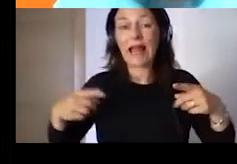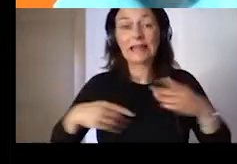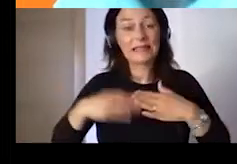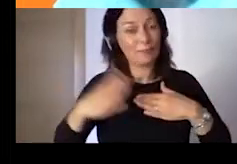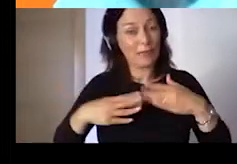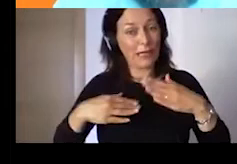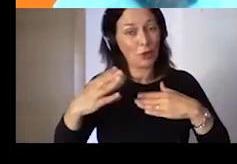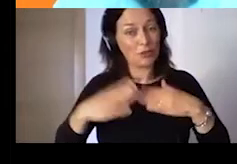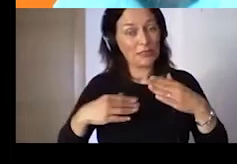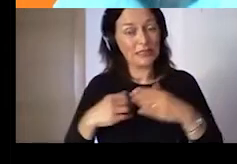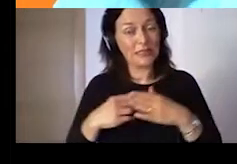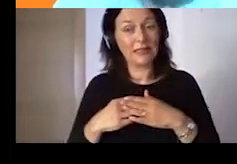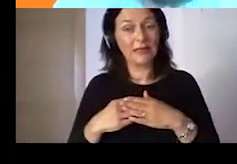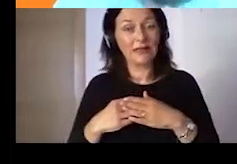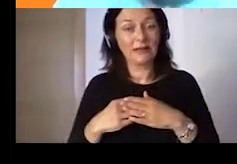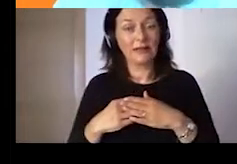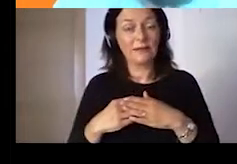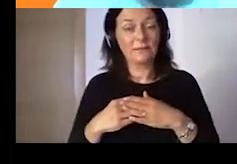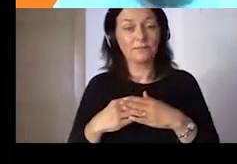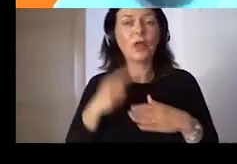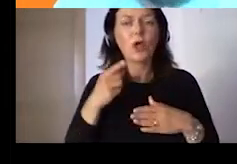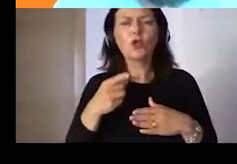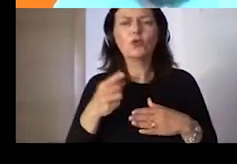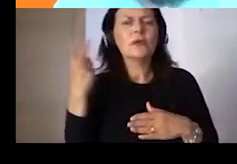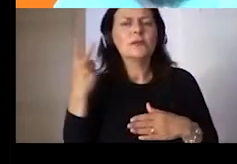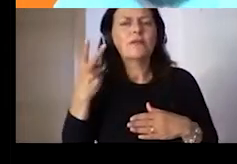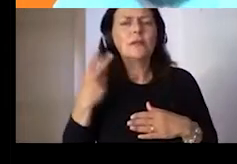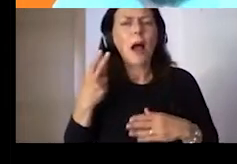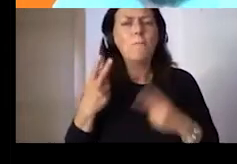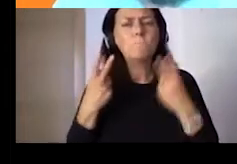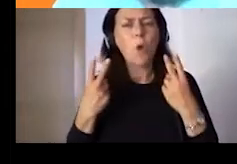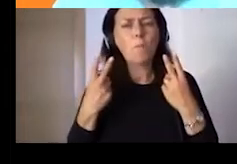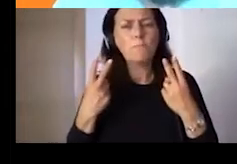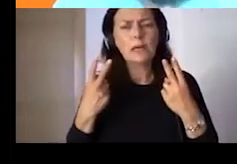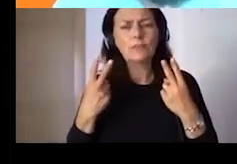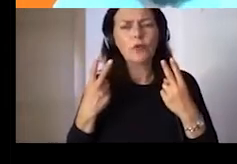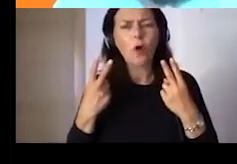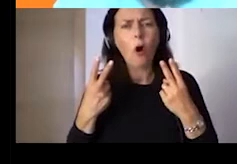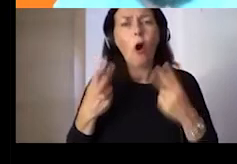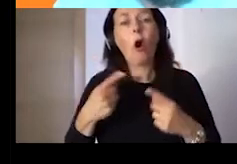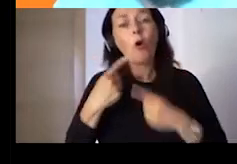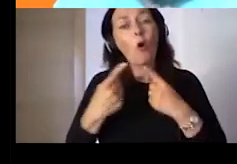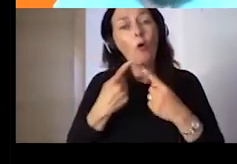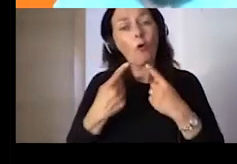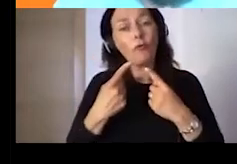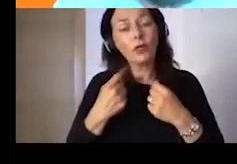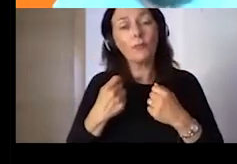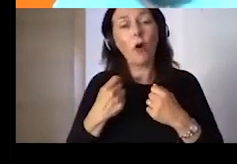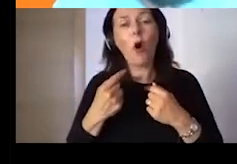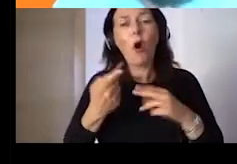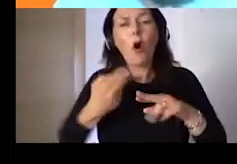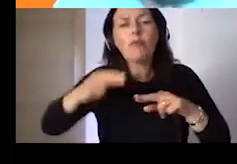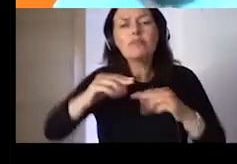minimum level of basic digital skills of European citizens. So what does it mean? So It means that